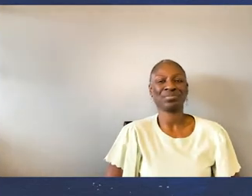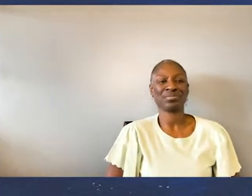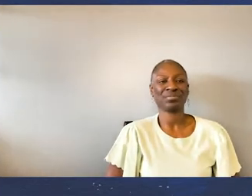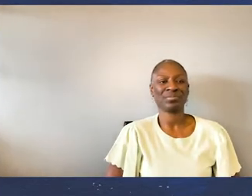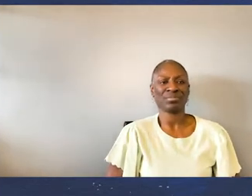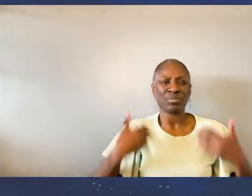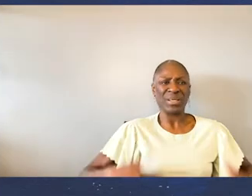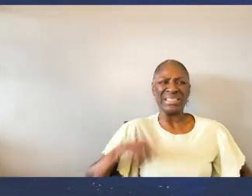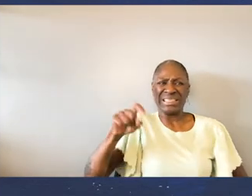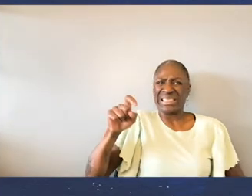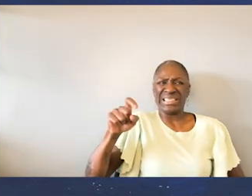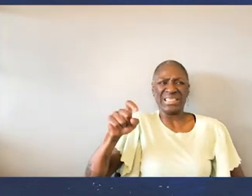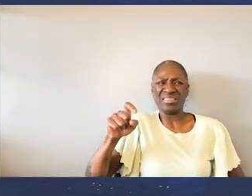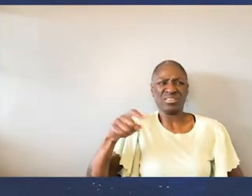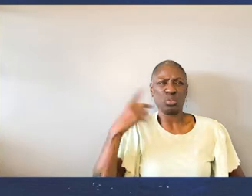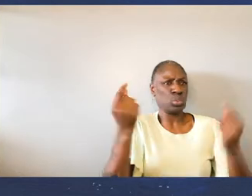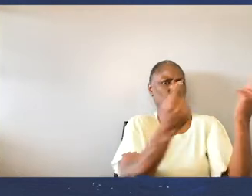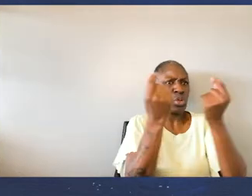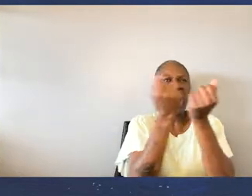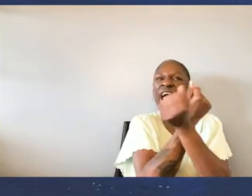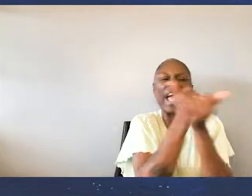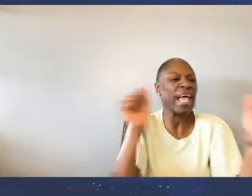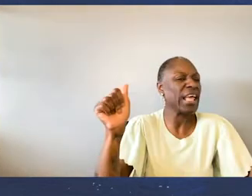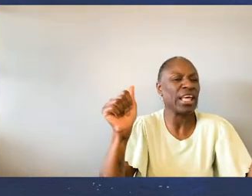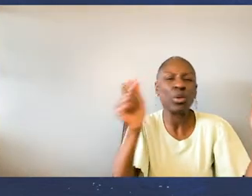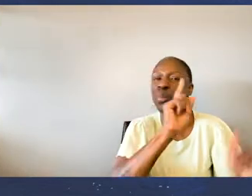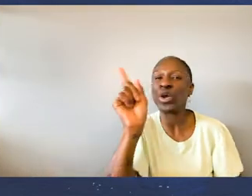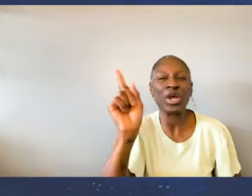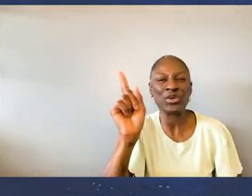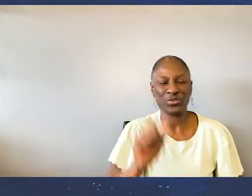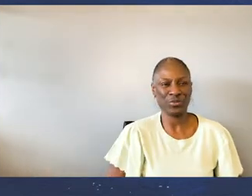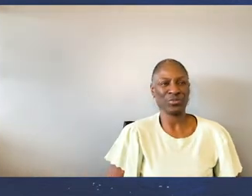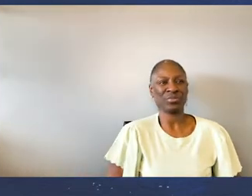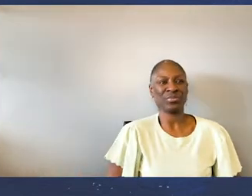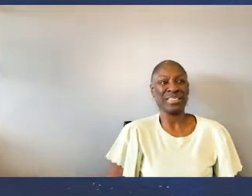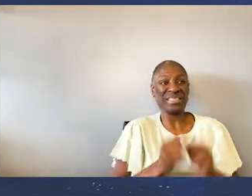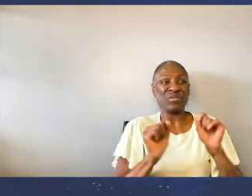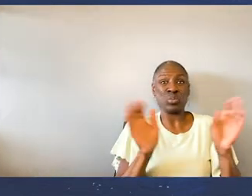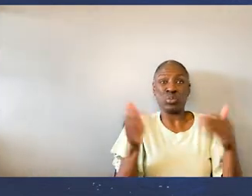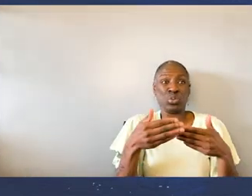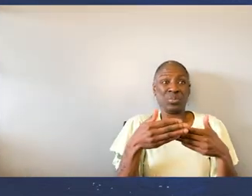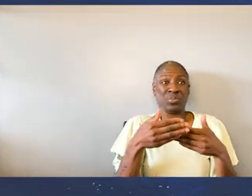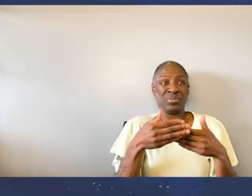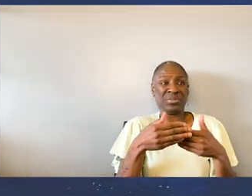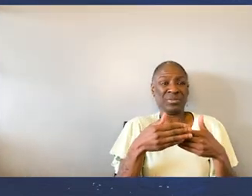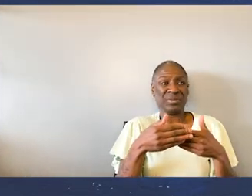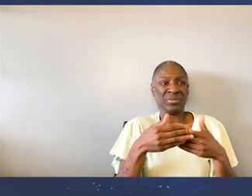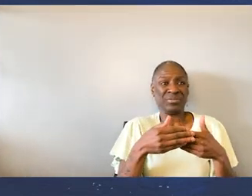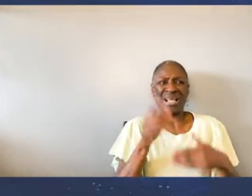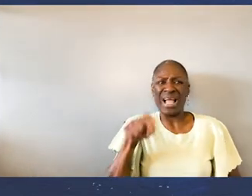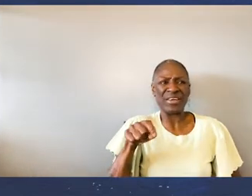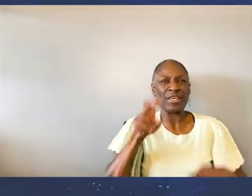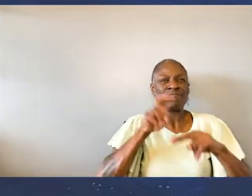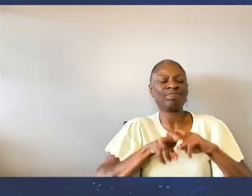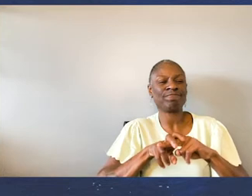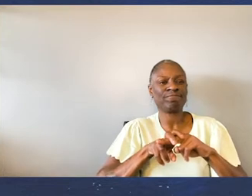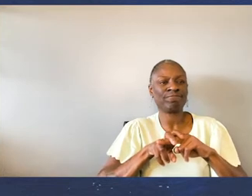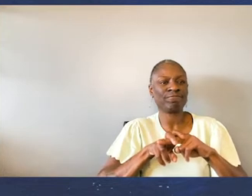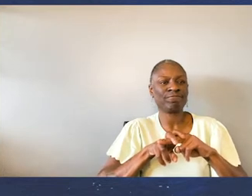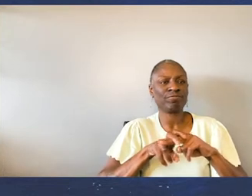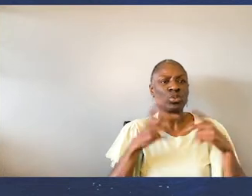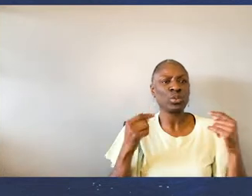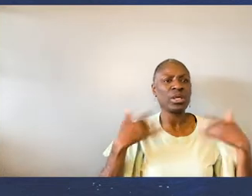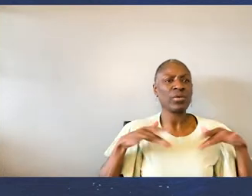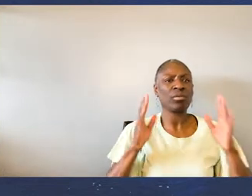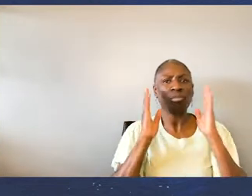body, I can go anywhere. Here, in the safety of my room, there is no sitting on the edges of a banquet hall while